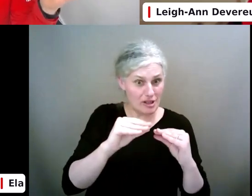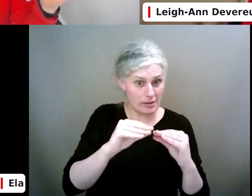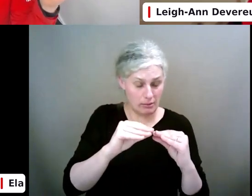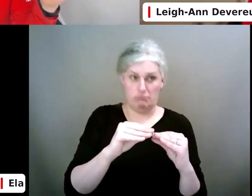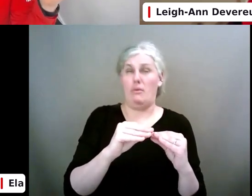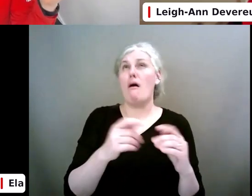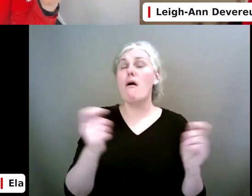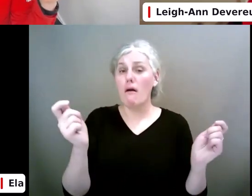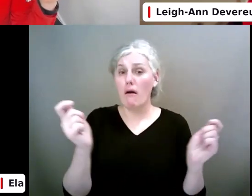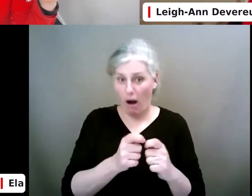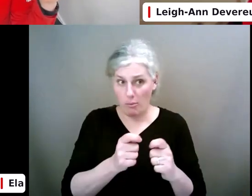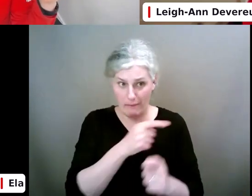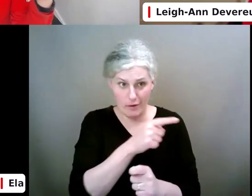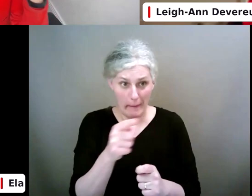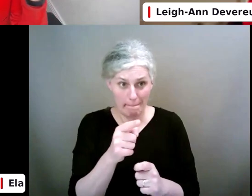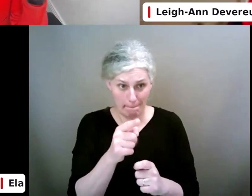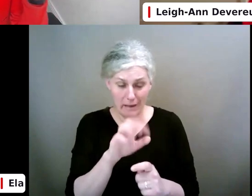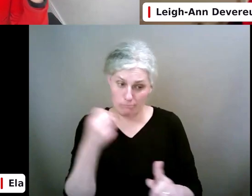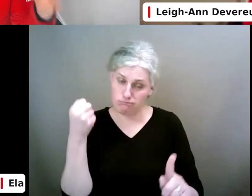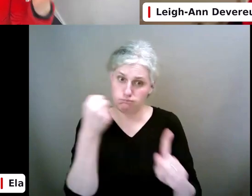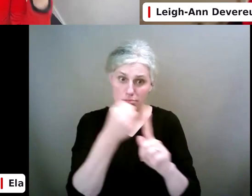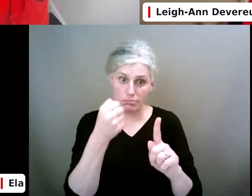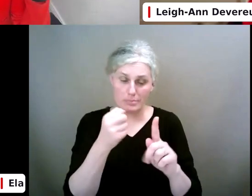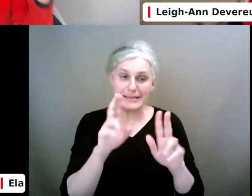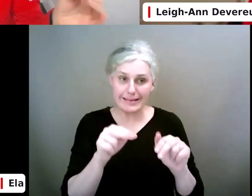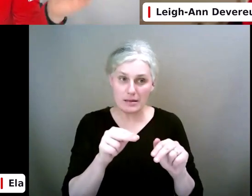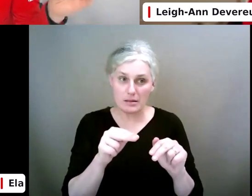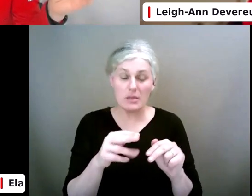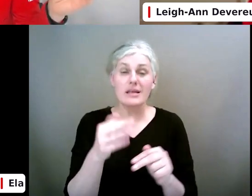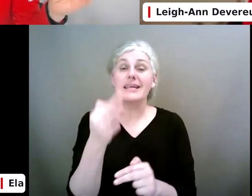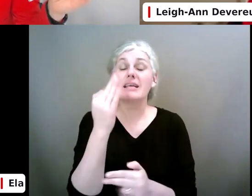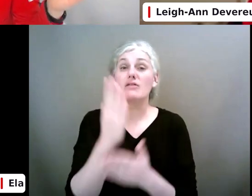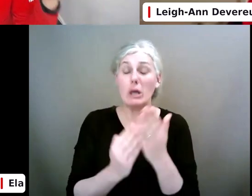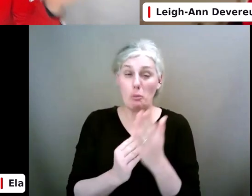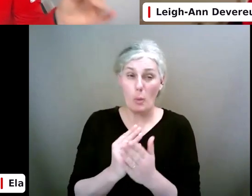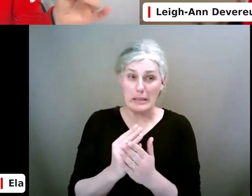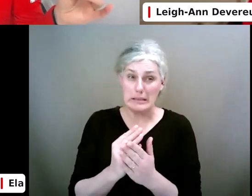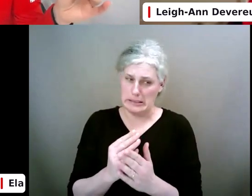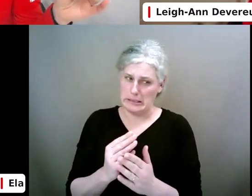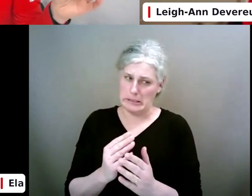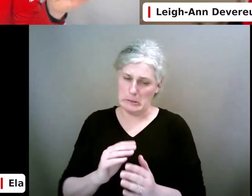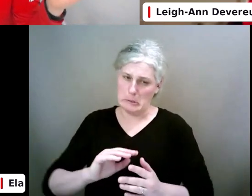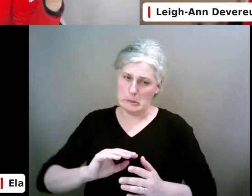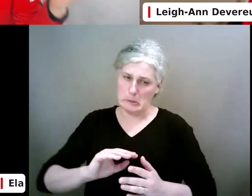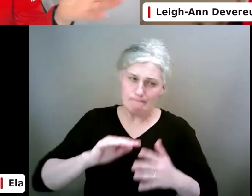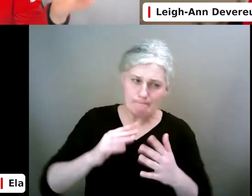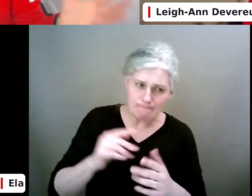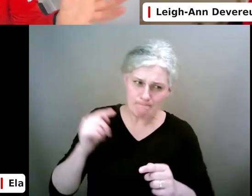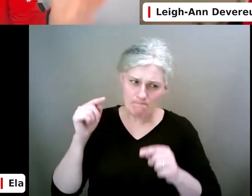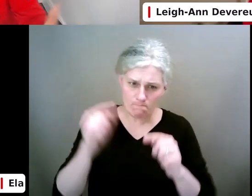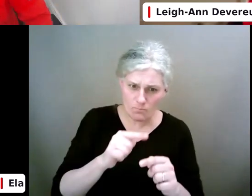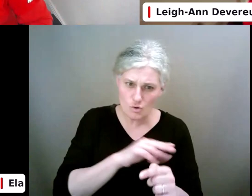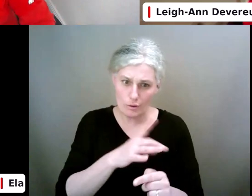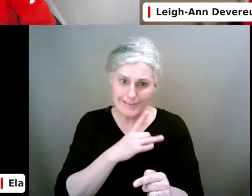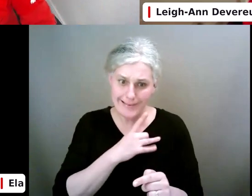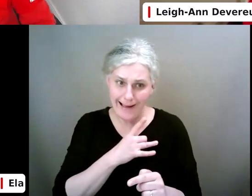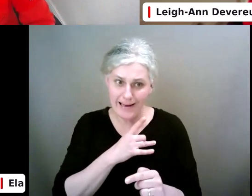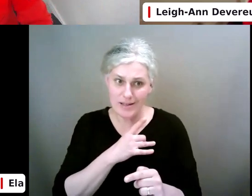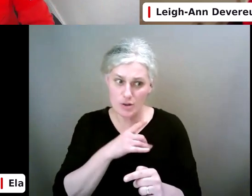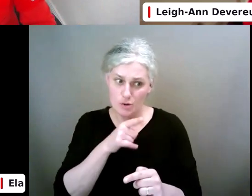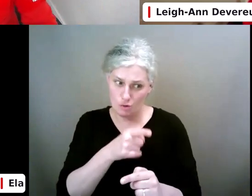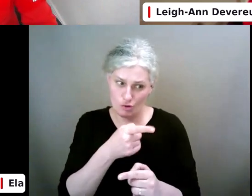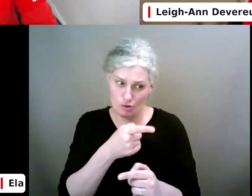Devastation. You know, if someone is being mean, unkind. But they can just be